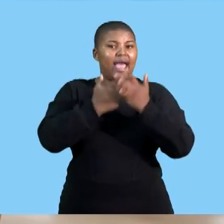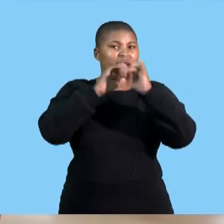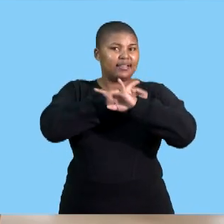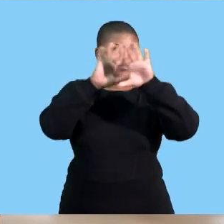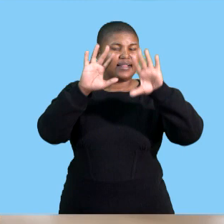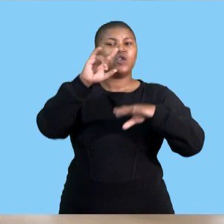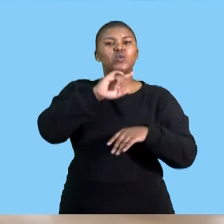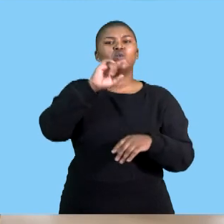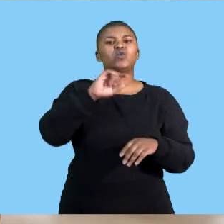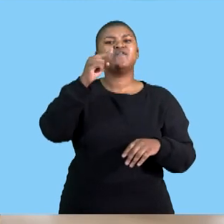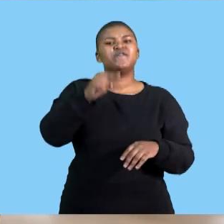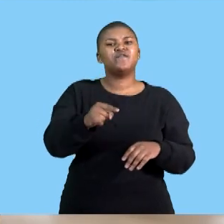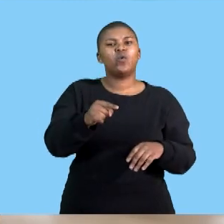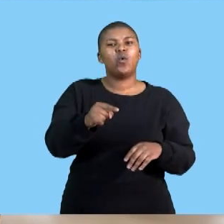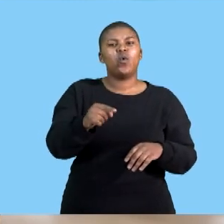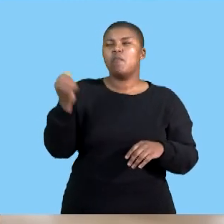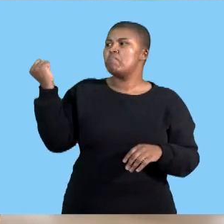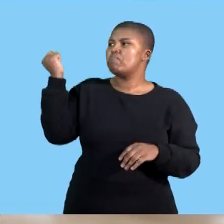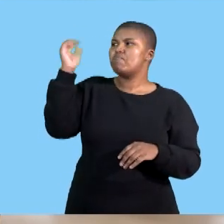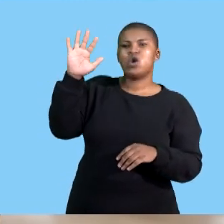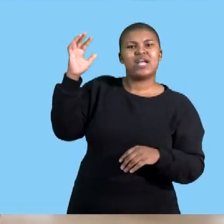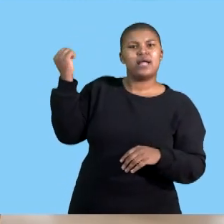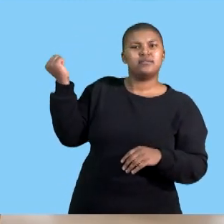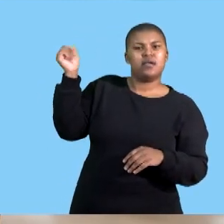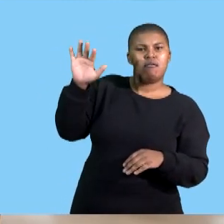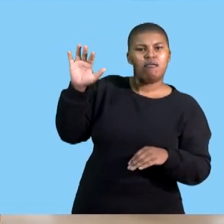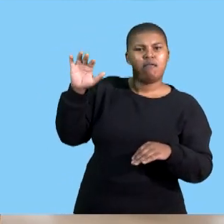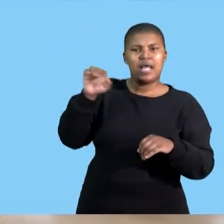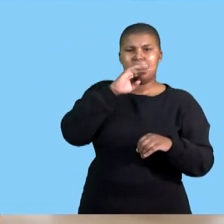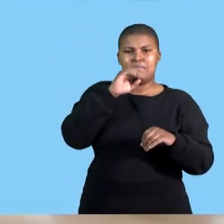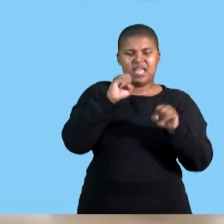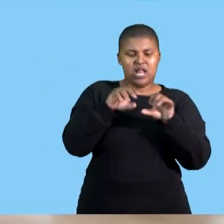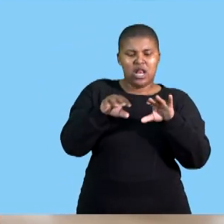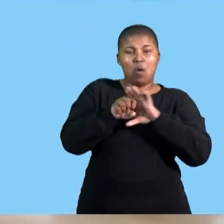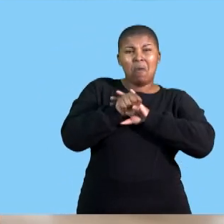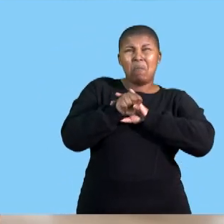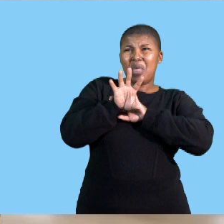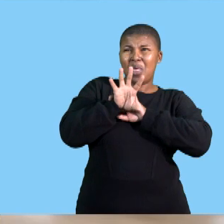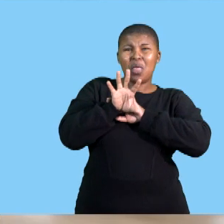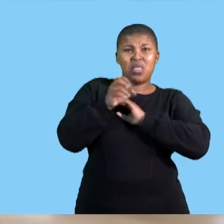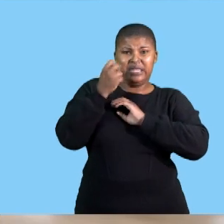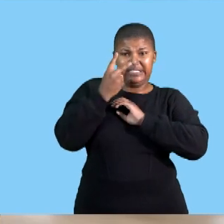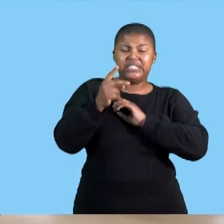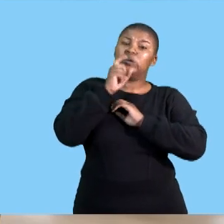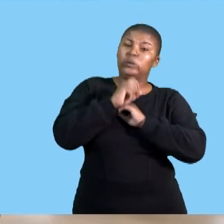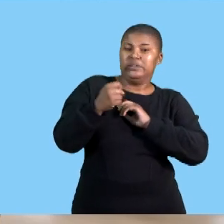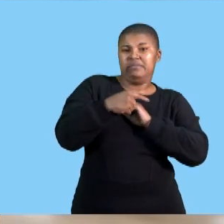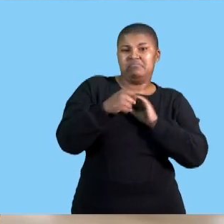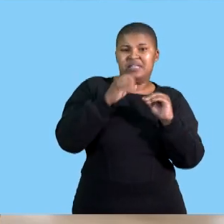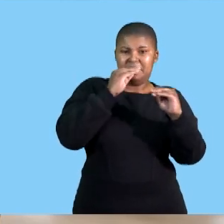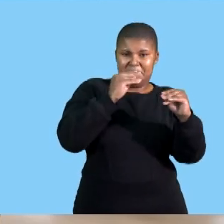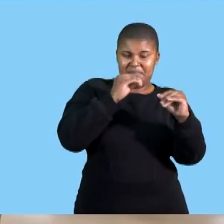when you use an overhead projector whereby whatever that you've written on this plastic sheet that we call a transparency can be projected